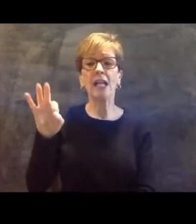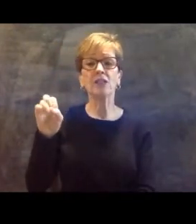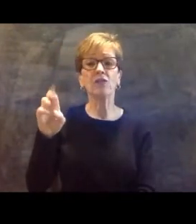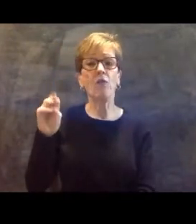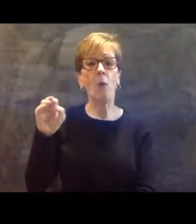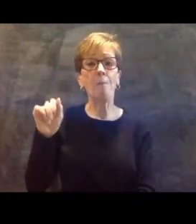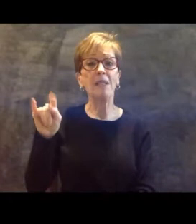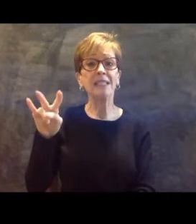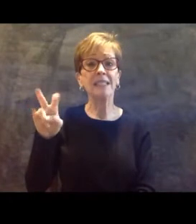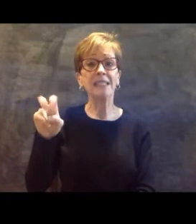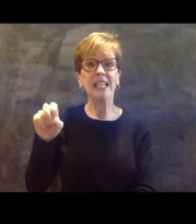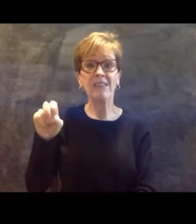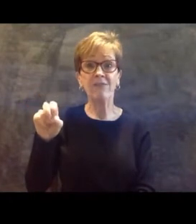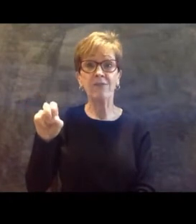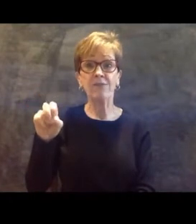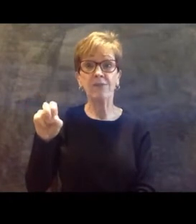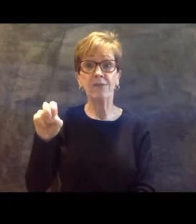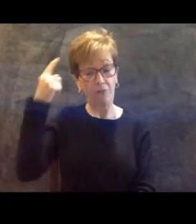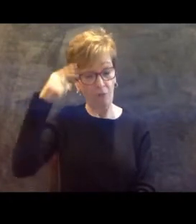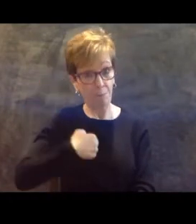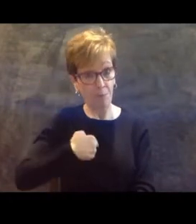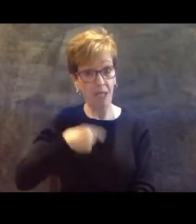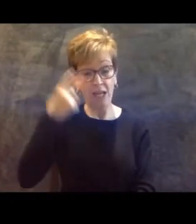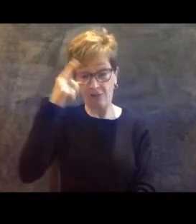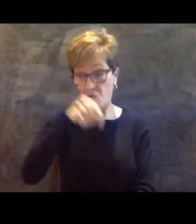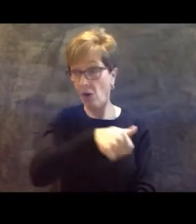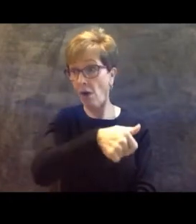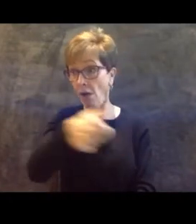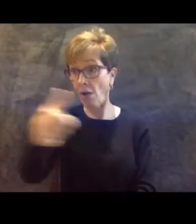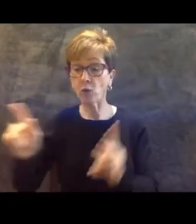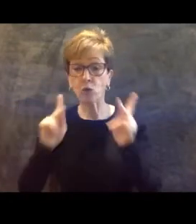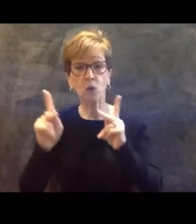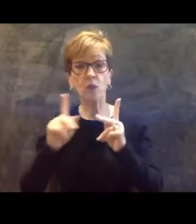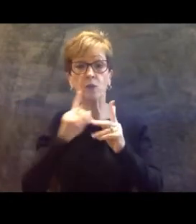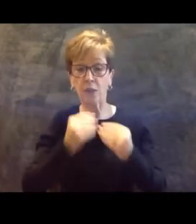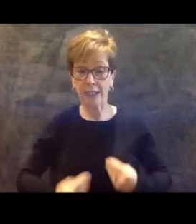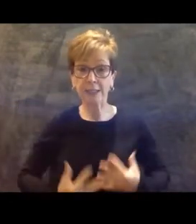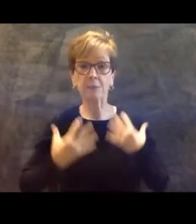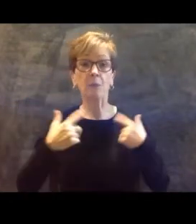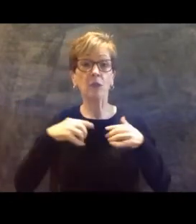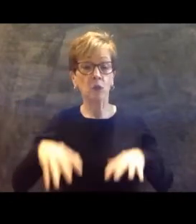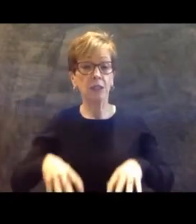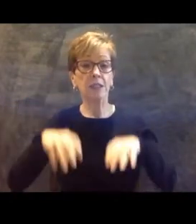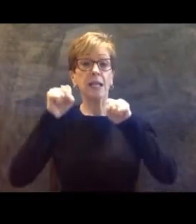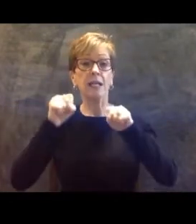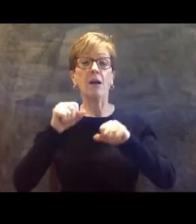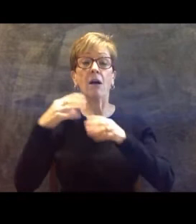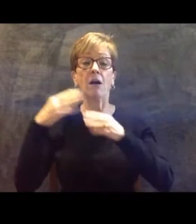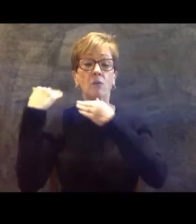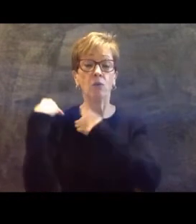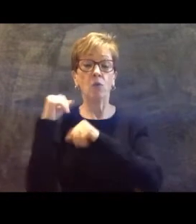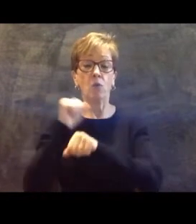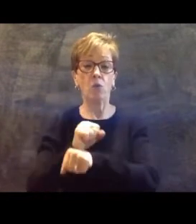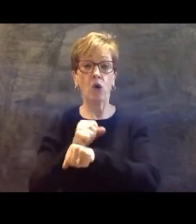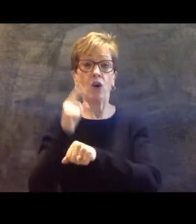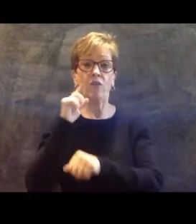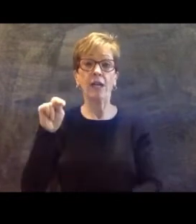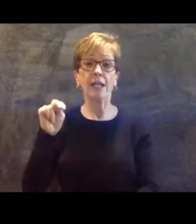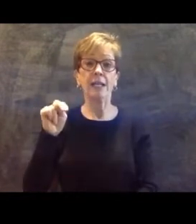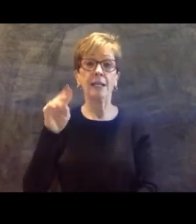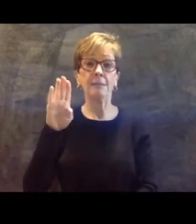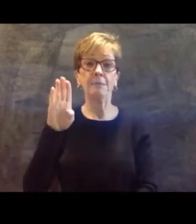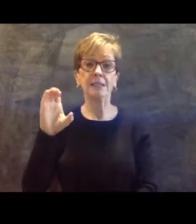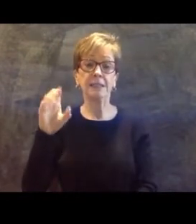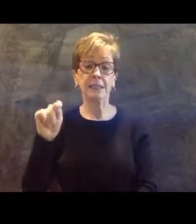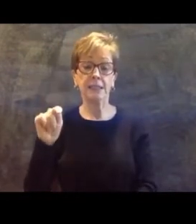many others, which is what inspired me to take up the work of the Kentucky NBCT network. Joining the national board